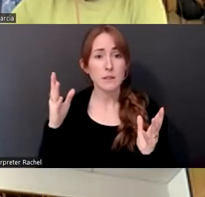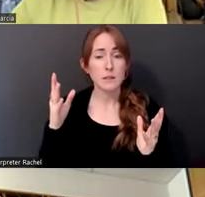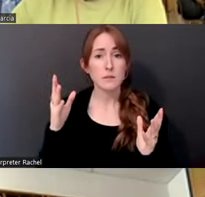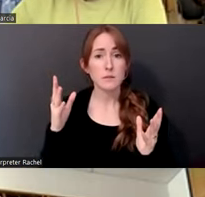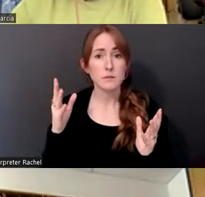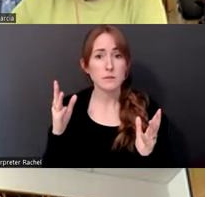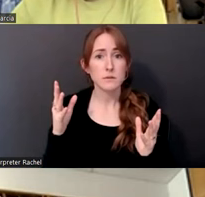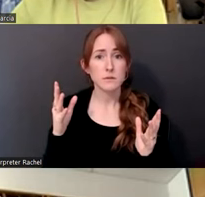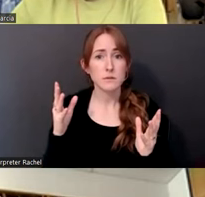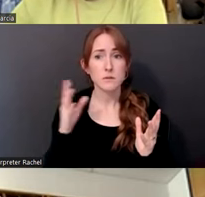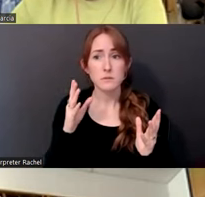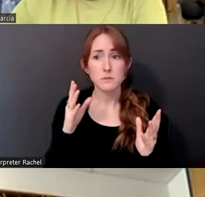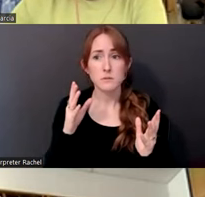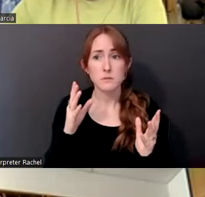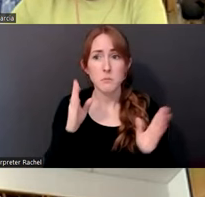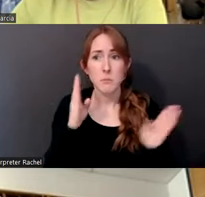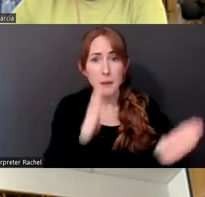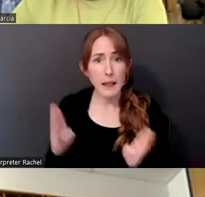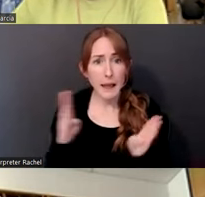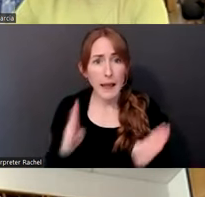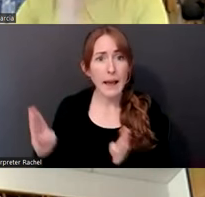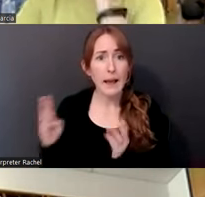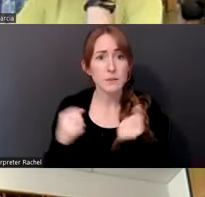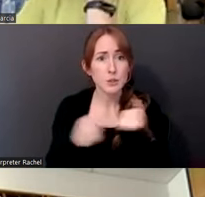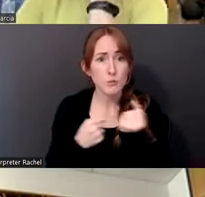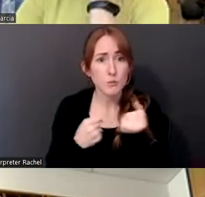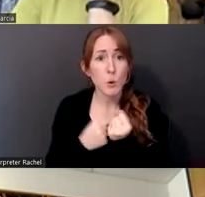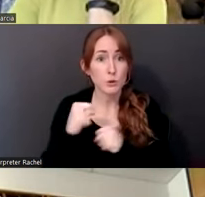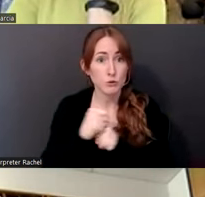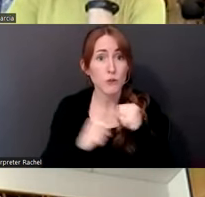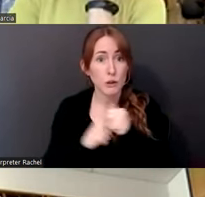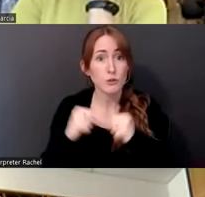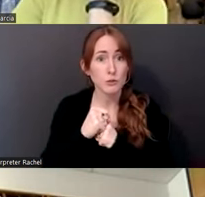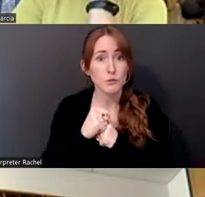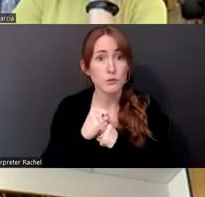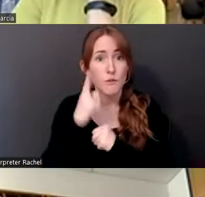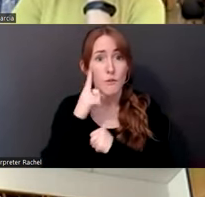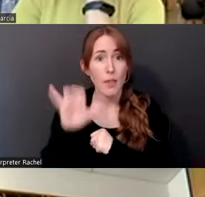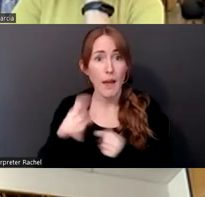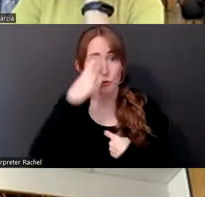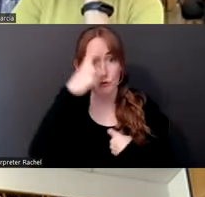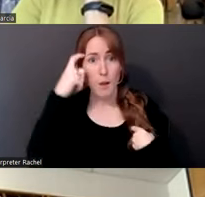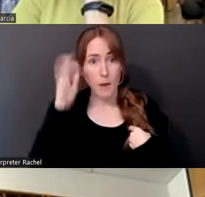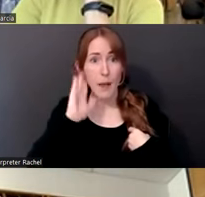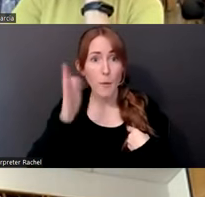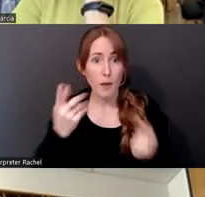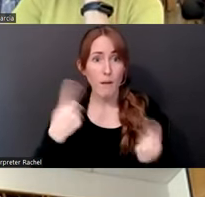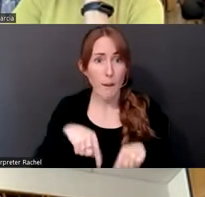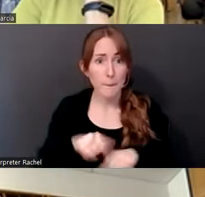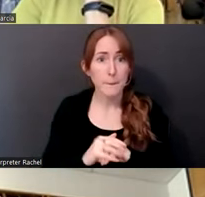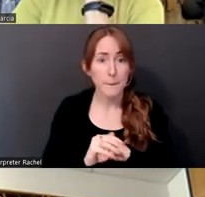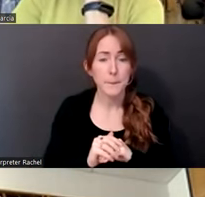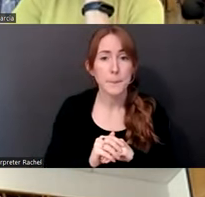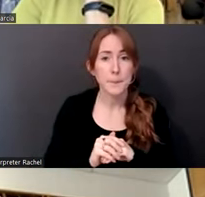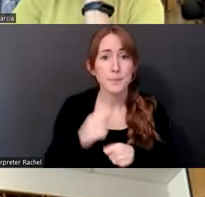um, um, um, planning, um, support structures, right. For the trauma that will emerge from that. make sure that we have, um,